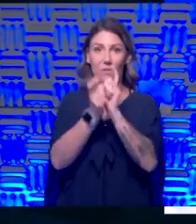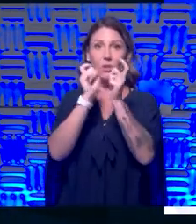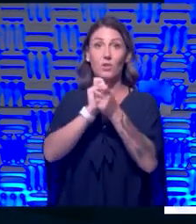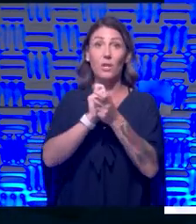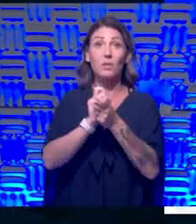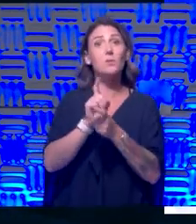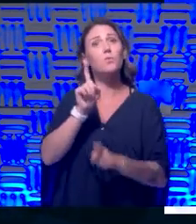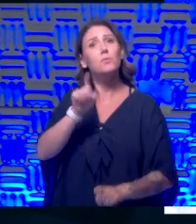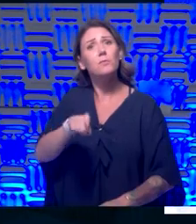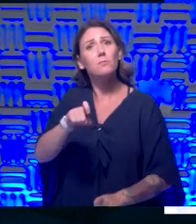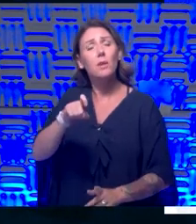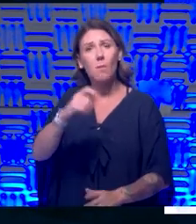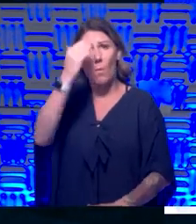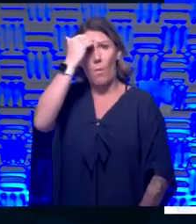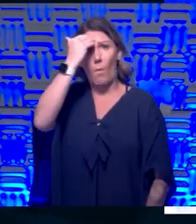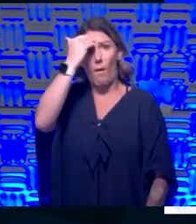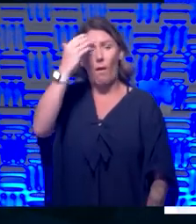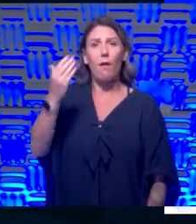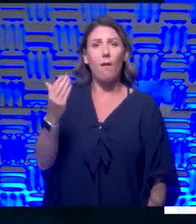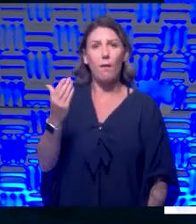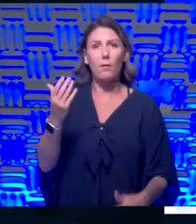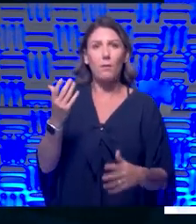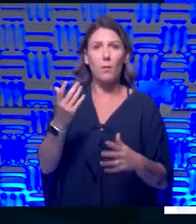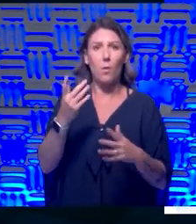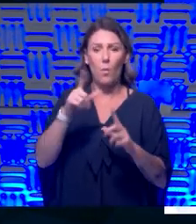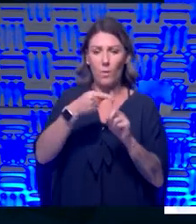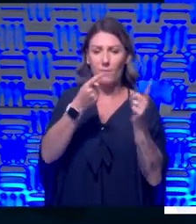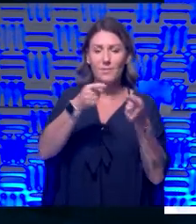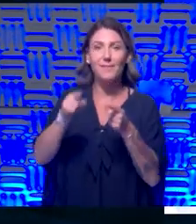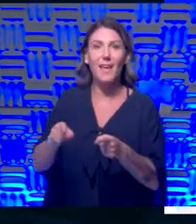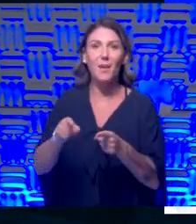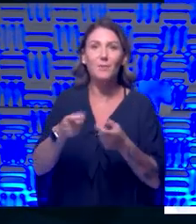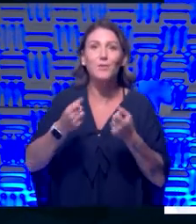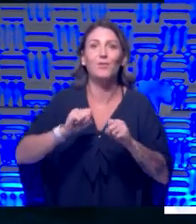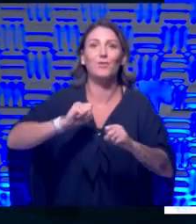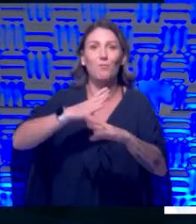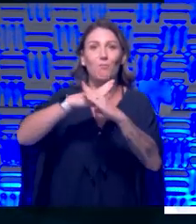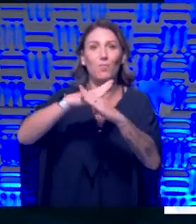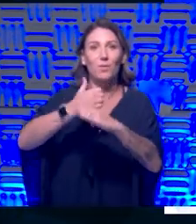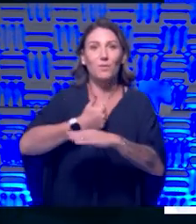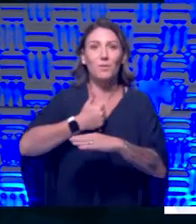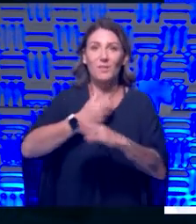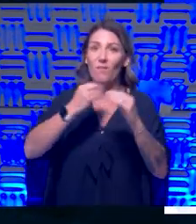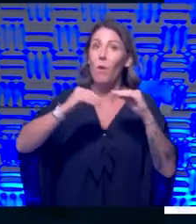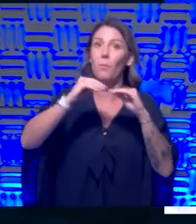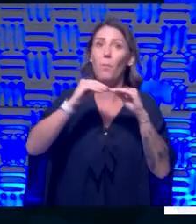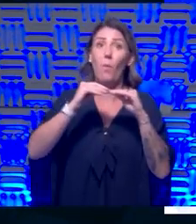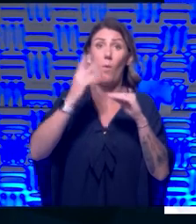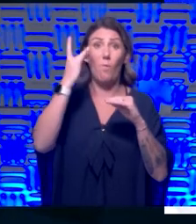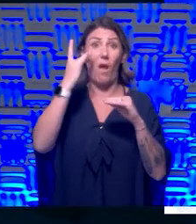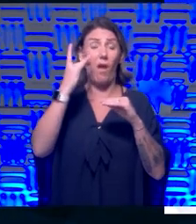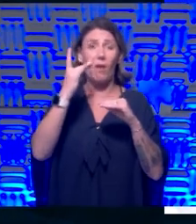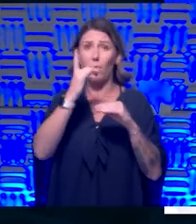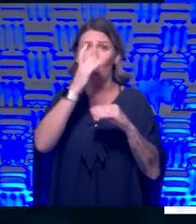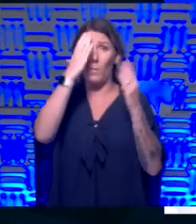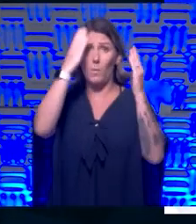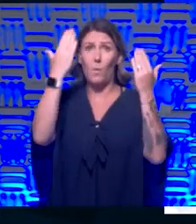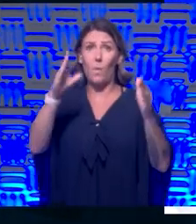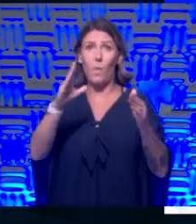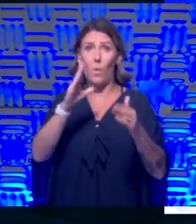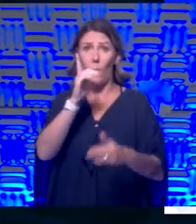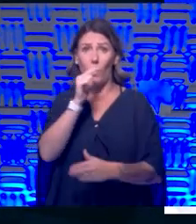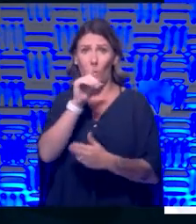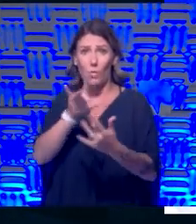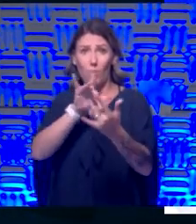as far as that, uh, that stuff is going to really try and protect myself all that much more because you don't know who you will be in contact with.